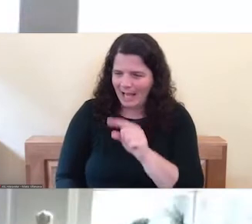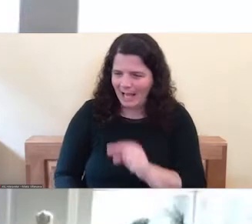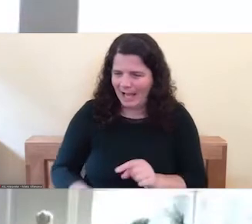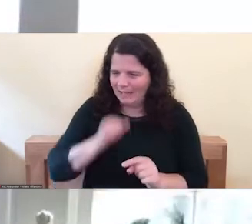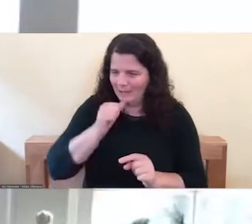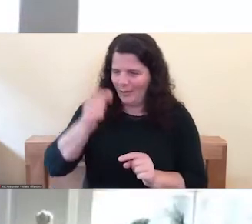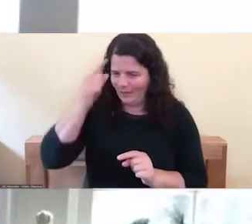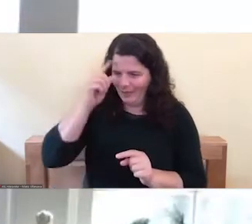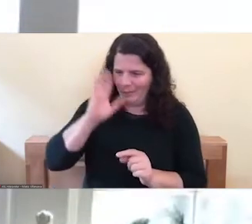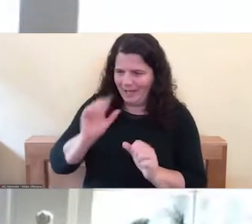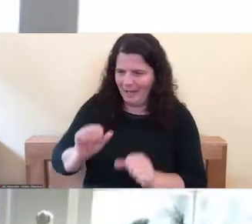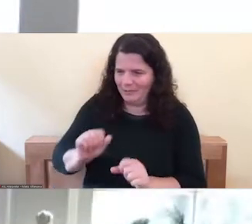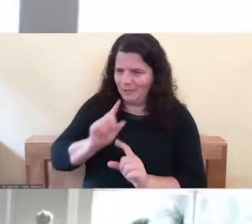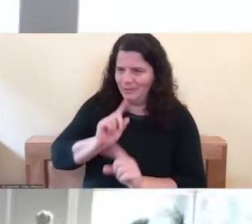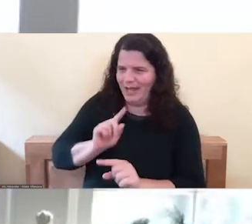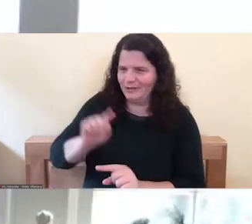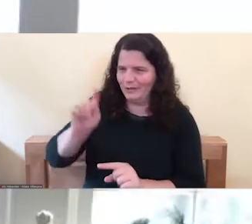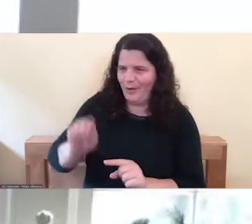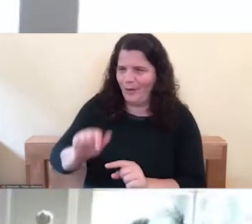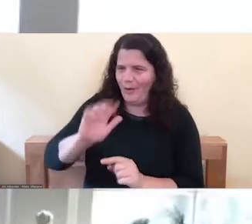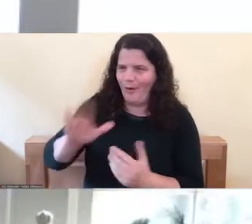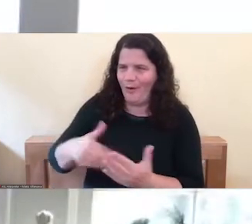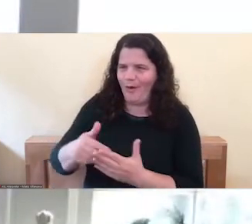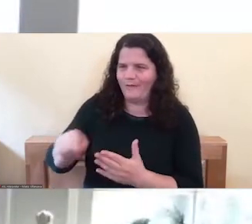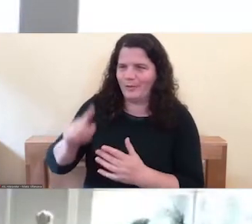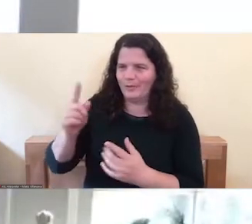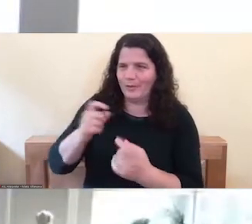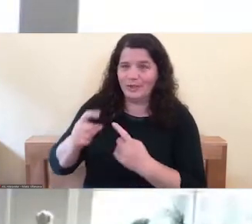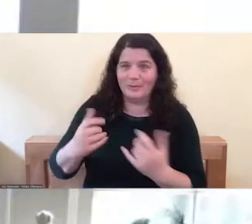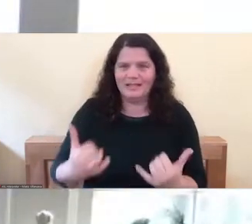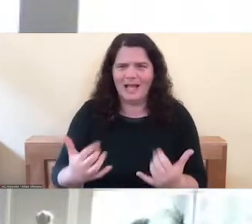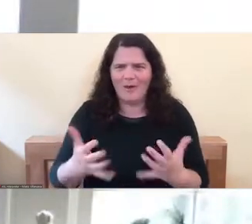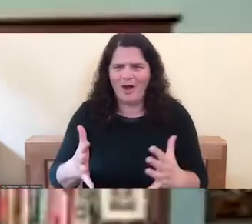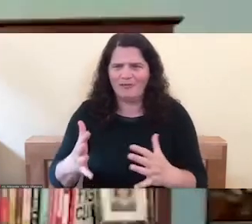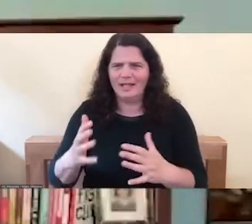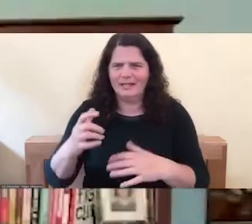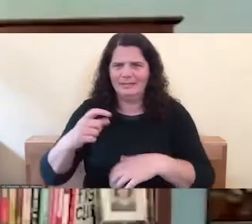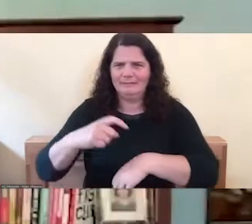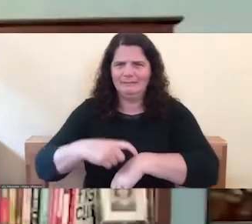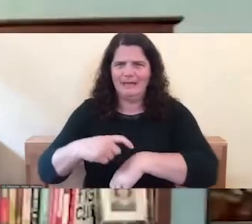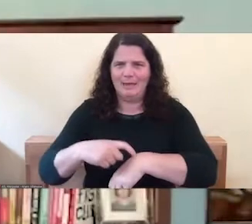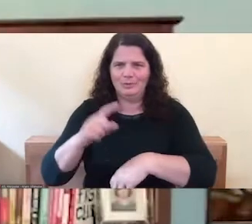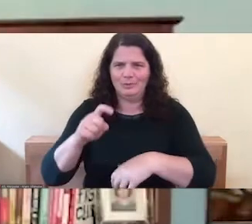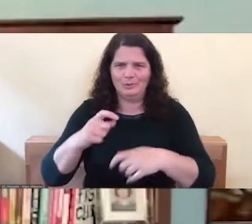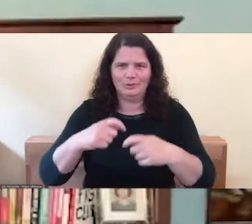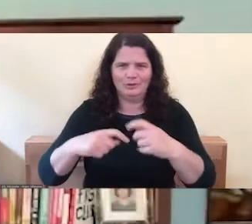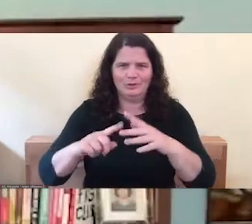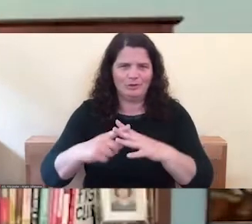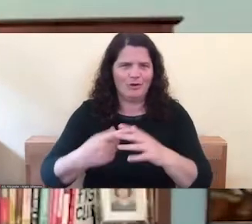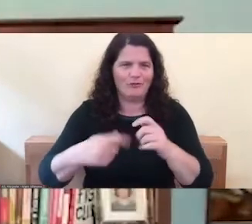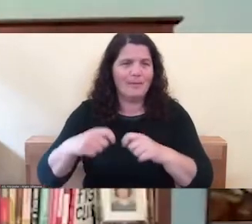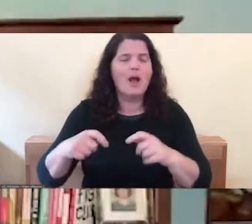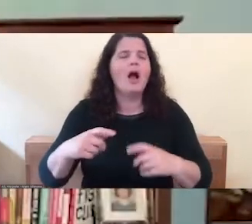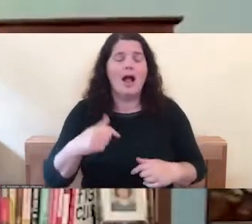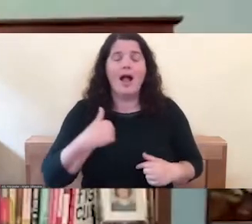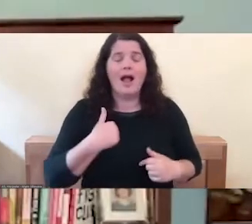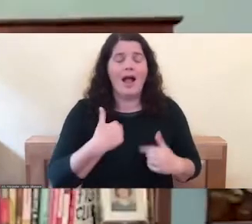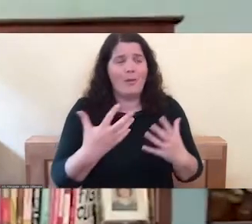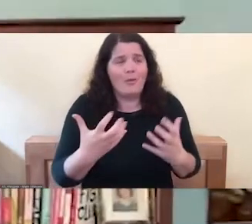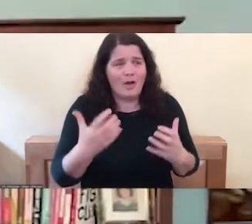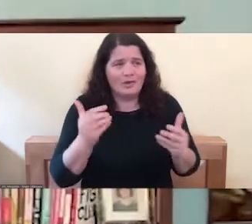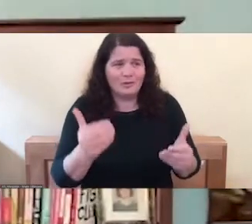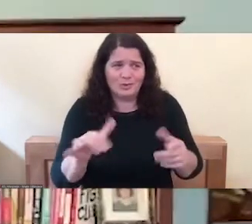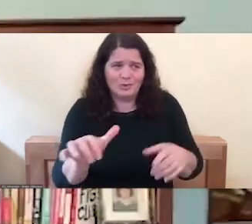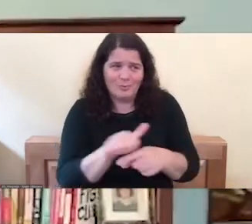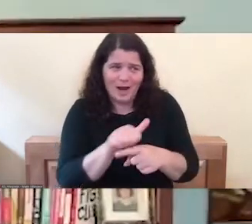today. Um, because it it's noon right now and you wanted to, yeah, I would love, I would love to do a practice because, um, this is a